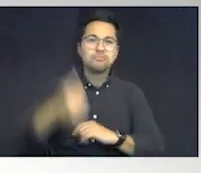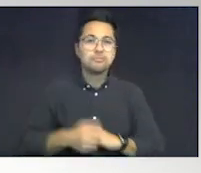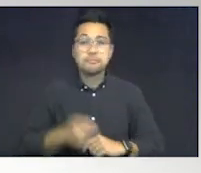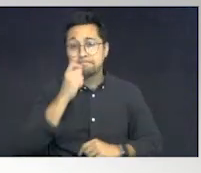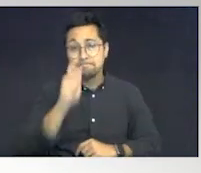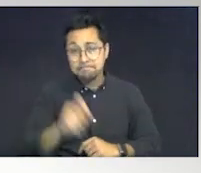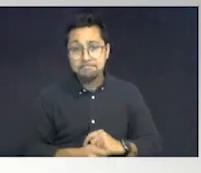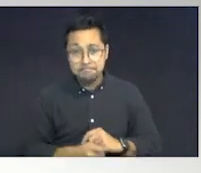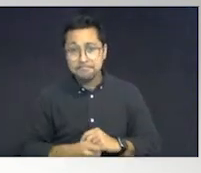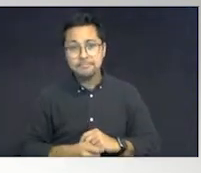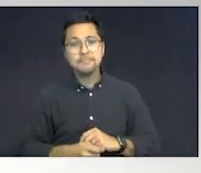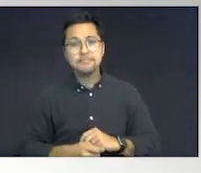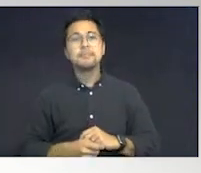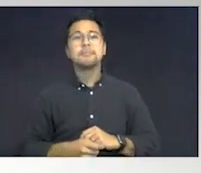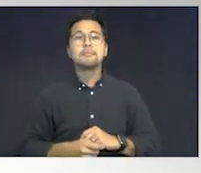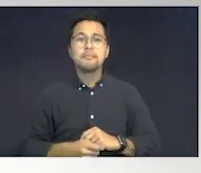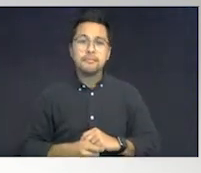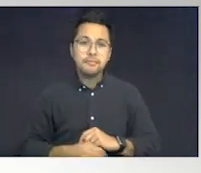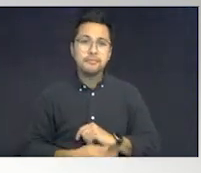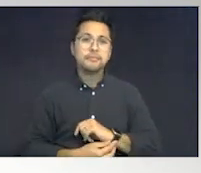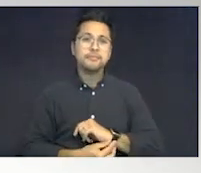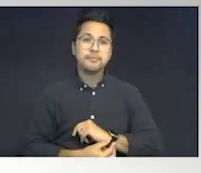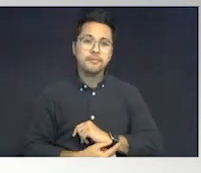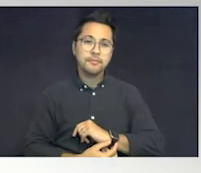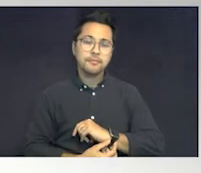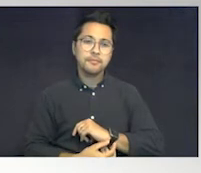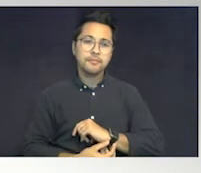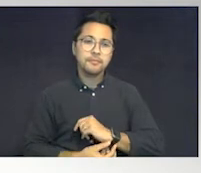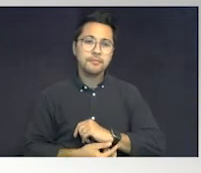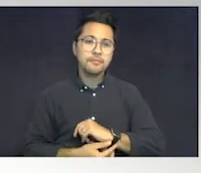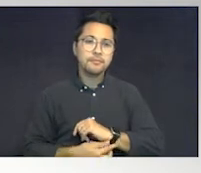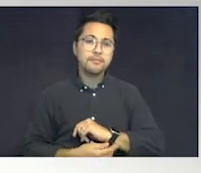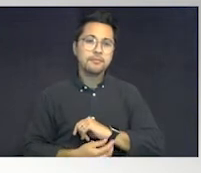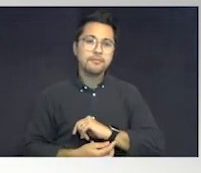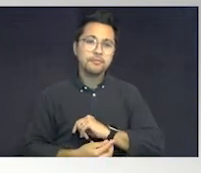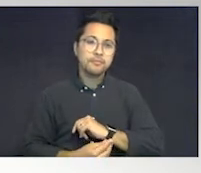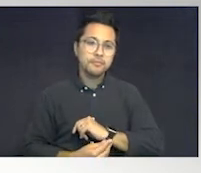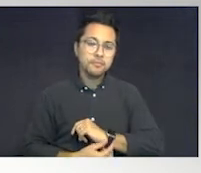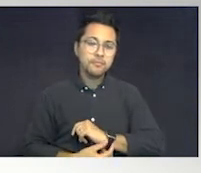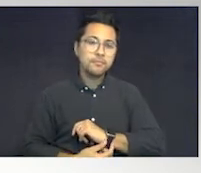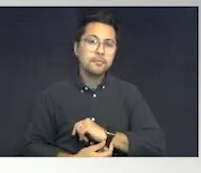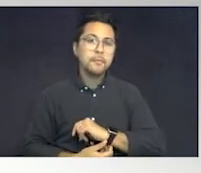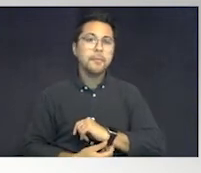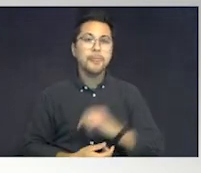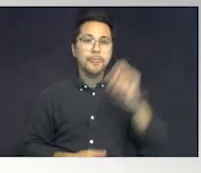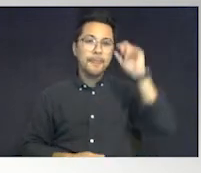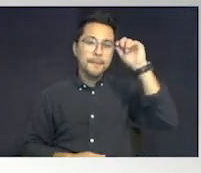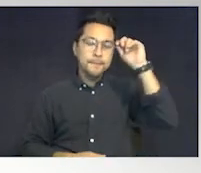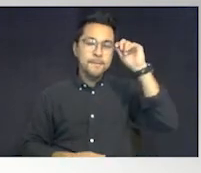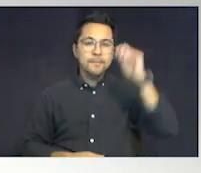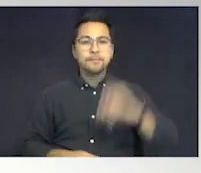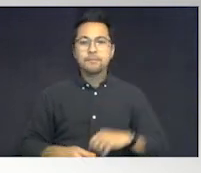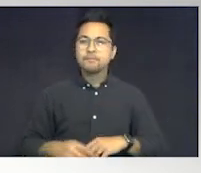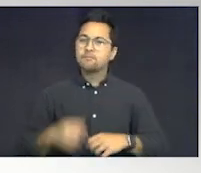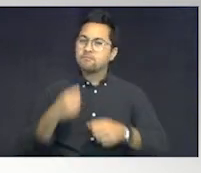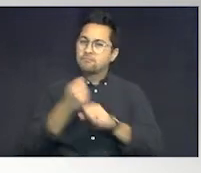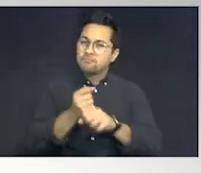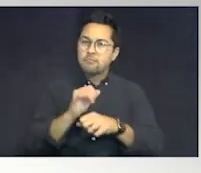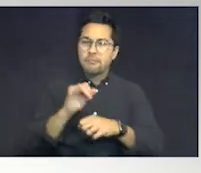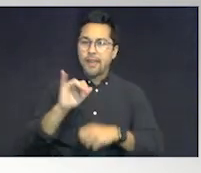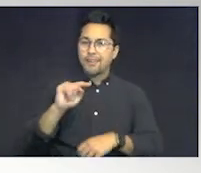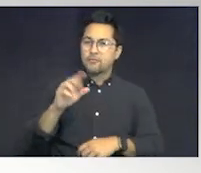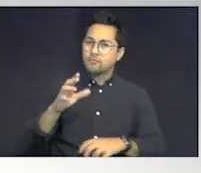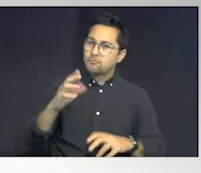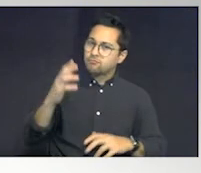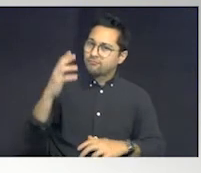Period. Make it go away. And that usually is a contact. With that in mind,